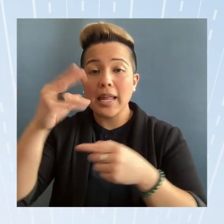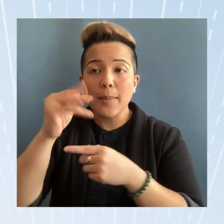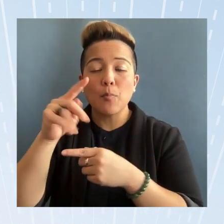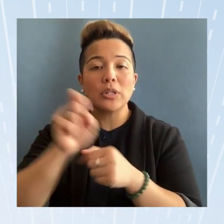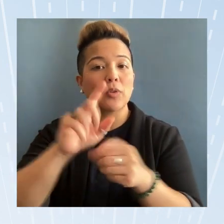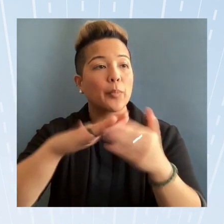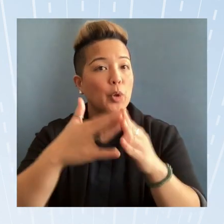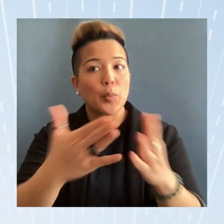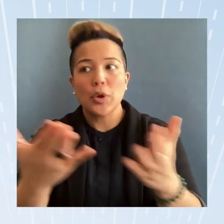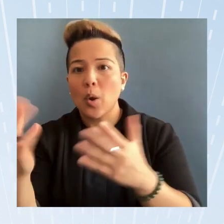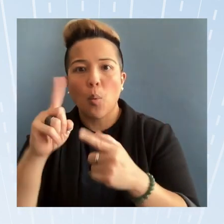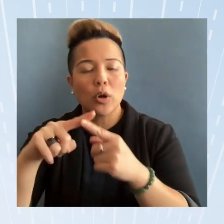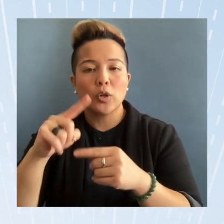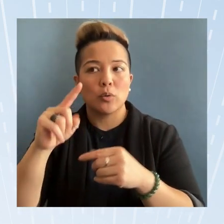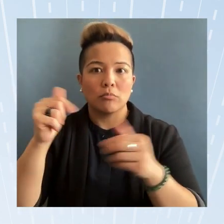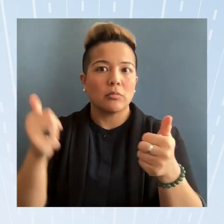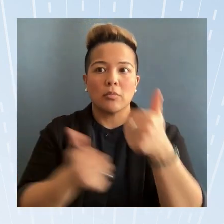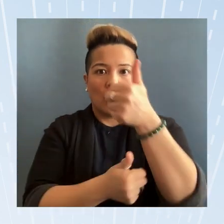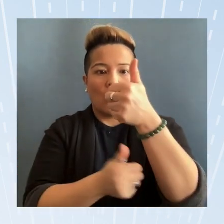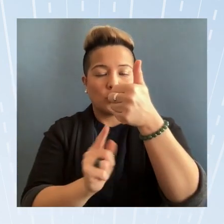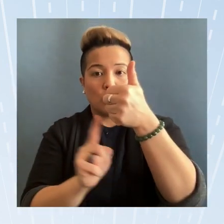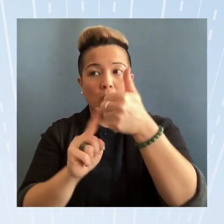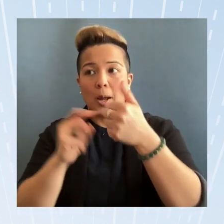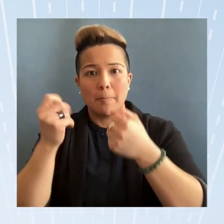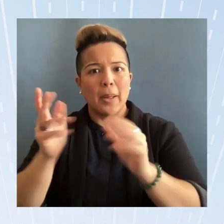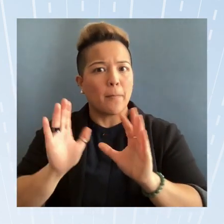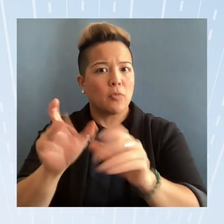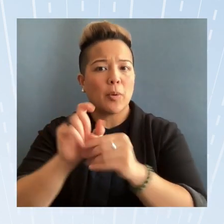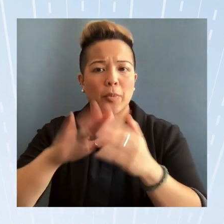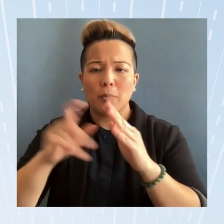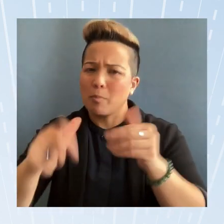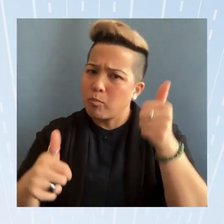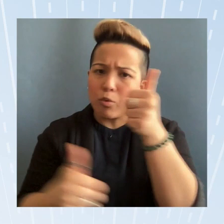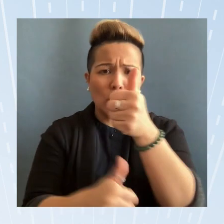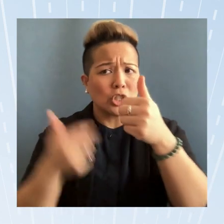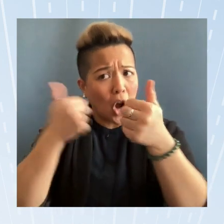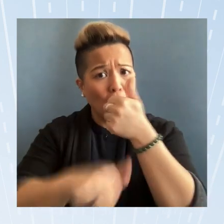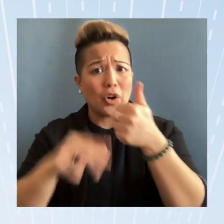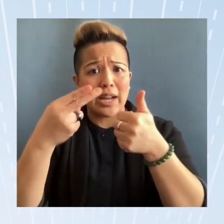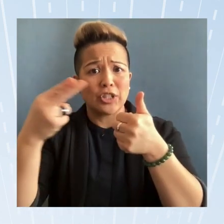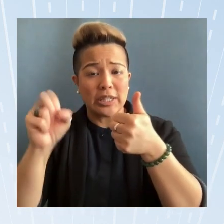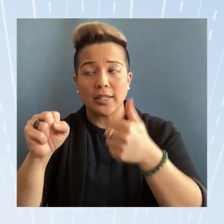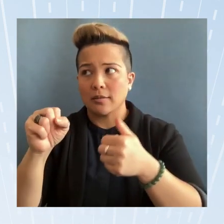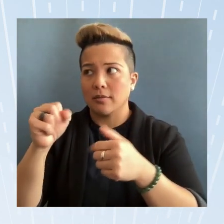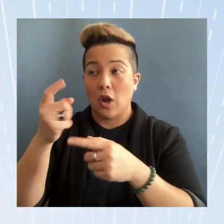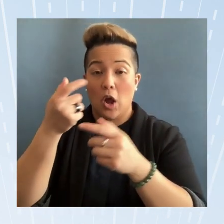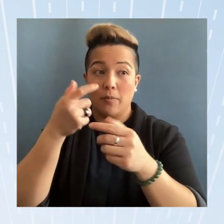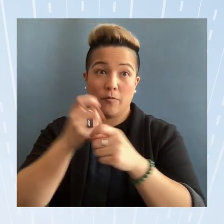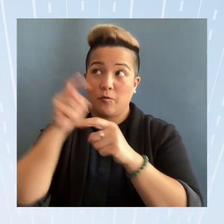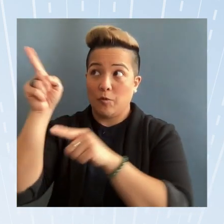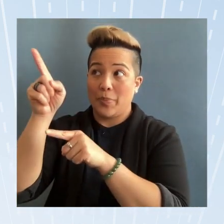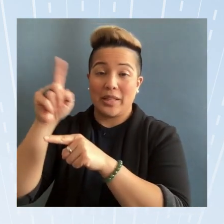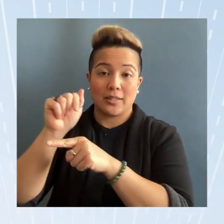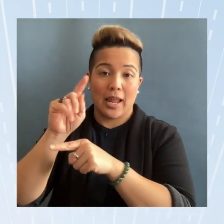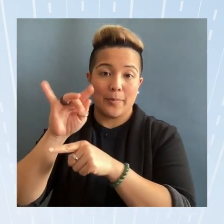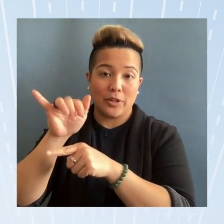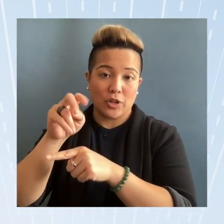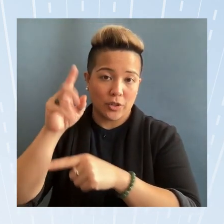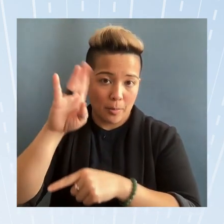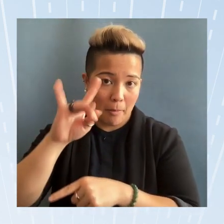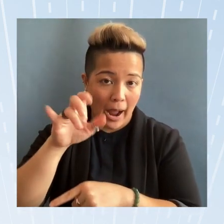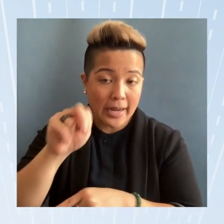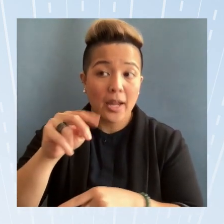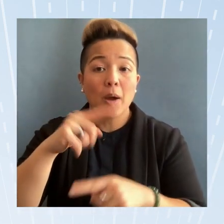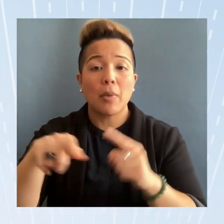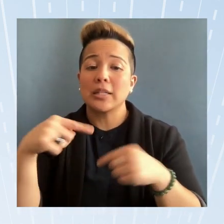was a big push from the community to put it at HHS under this administration you know although it's been held at different you know agencies under